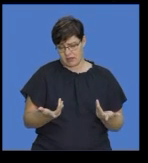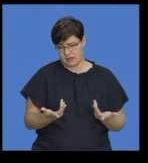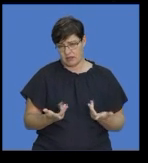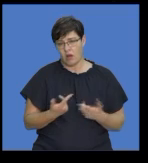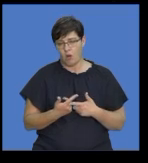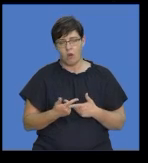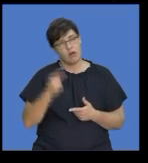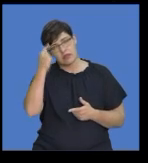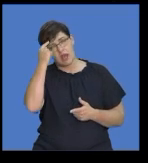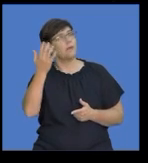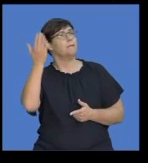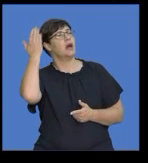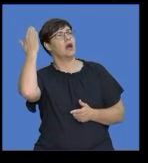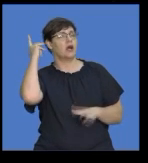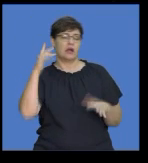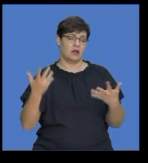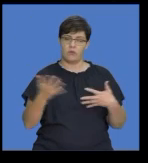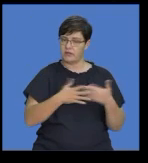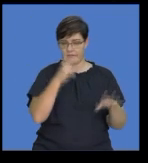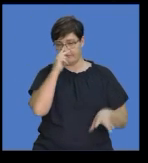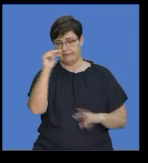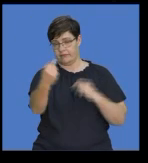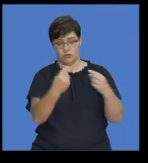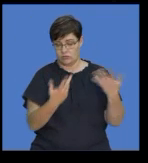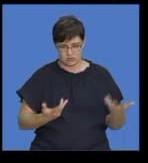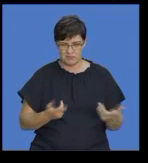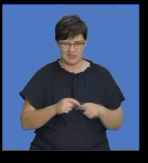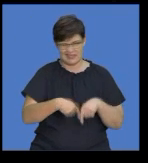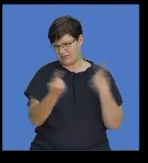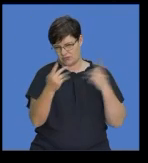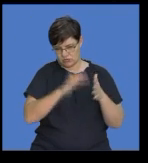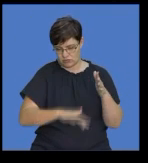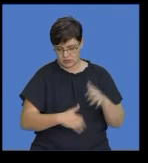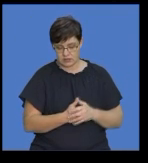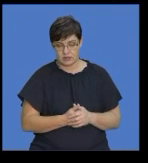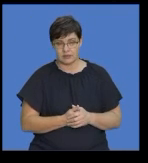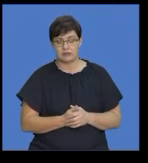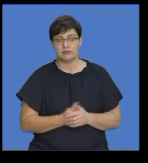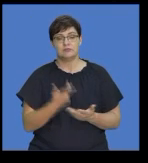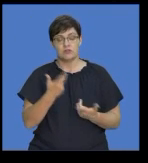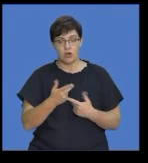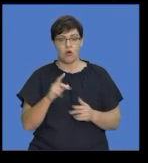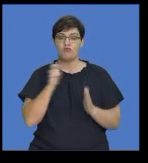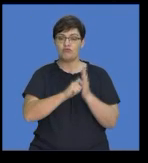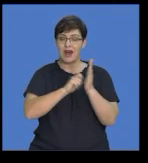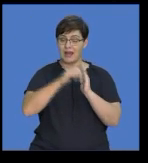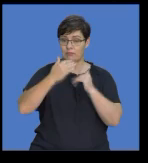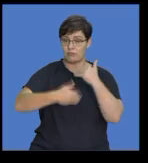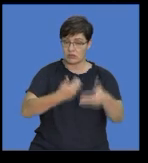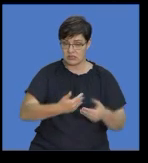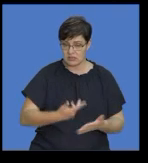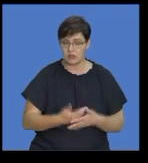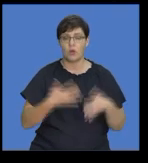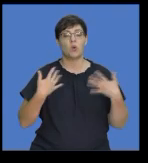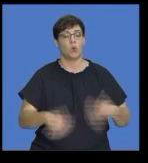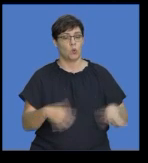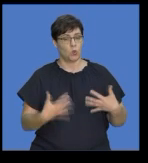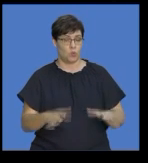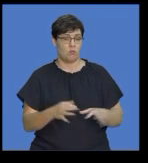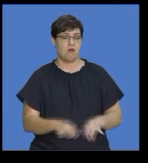those type of viewpoints, then it's different. So, the writing process as well is very, very important and